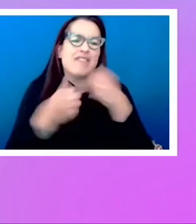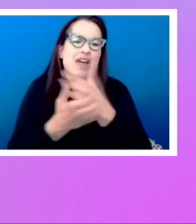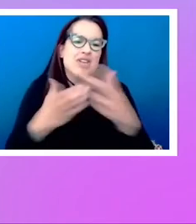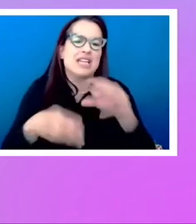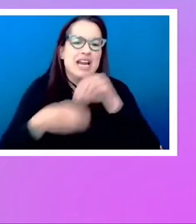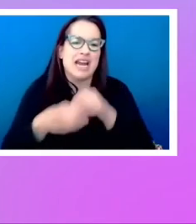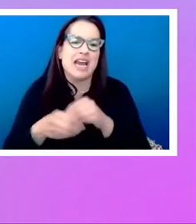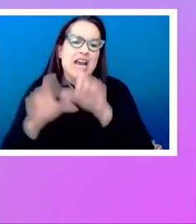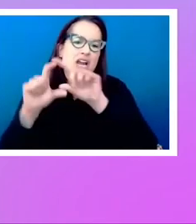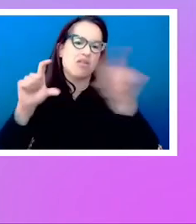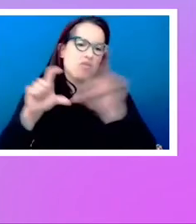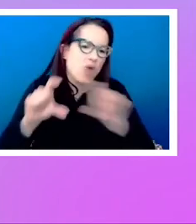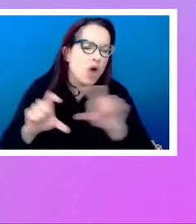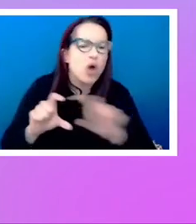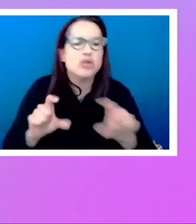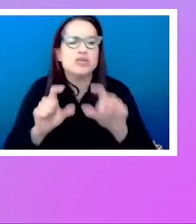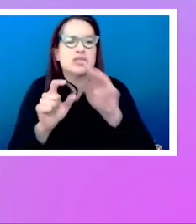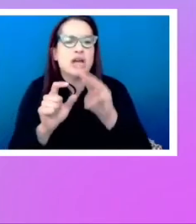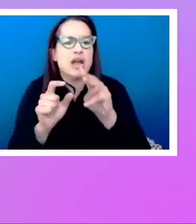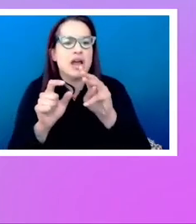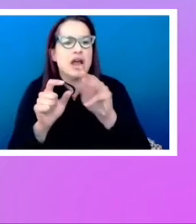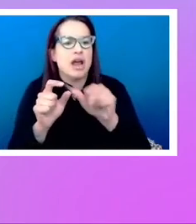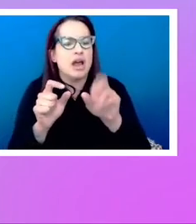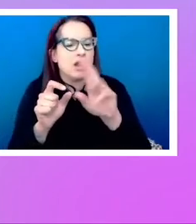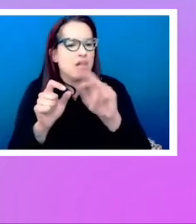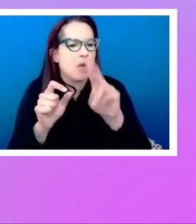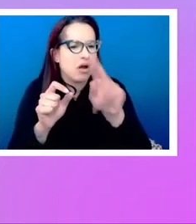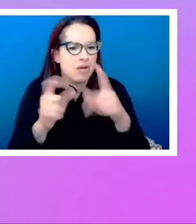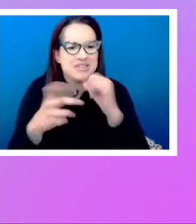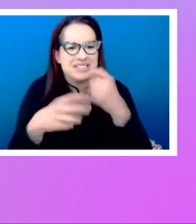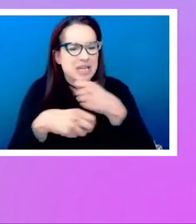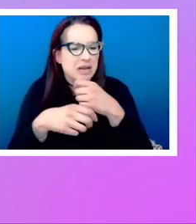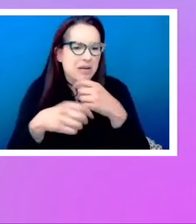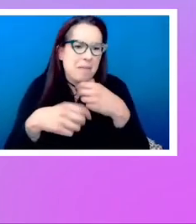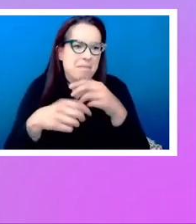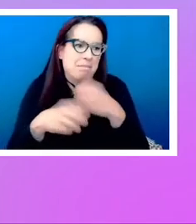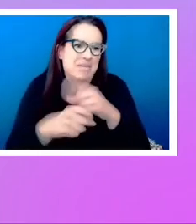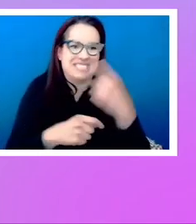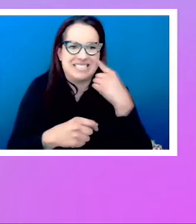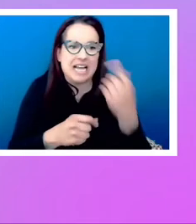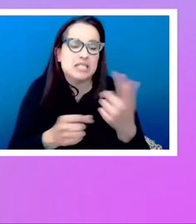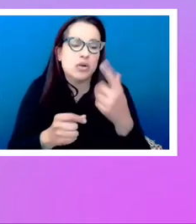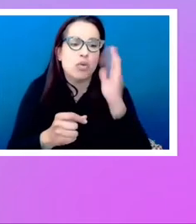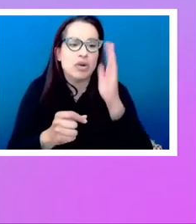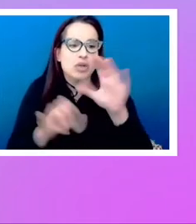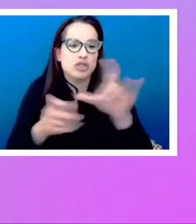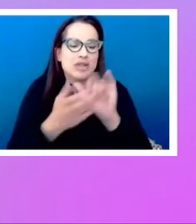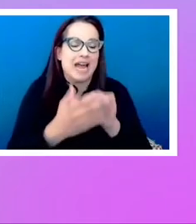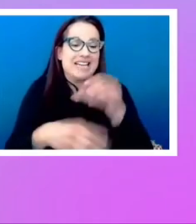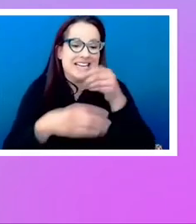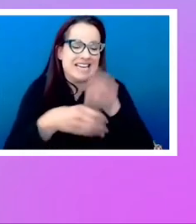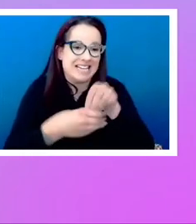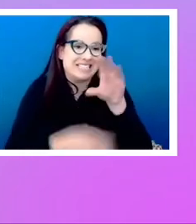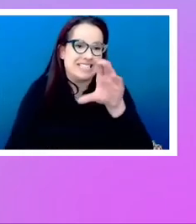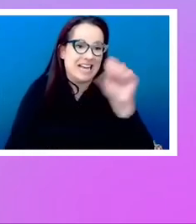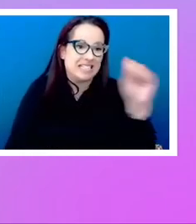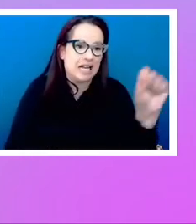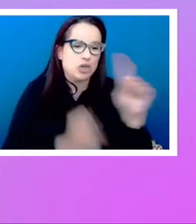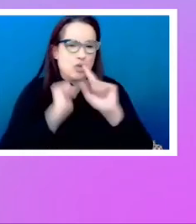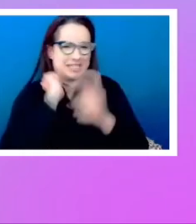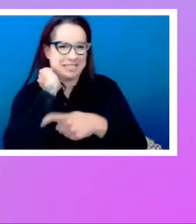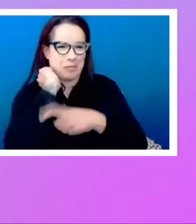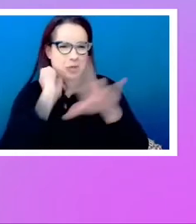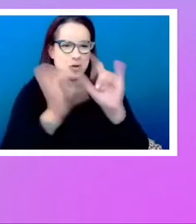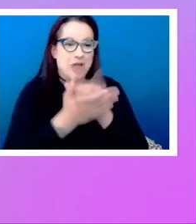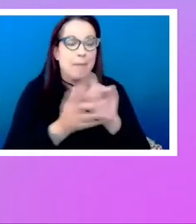in our markup. So the markup really doesn't matter. We're going to just do everything in CSS. That would be quite tempting. But of course, then you